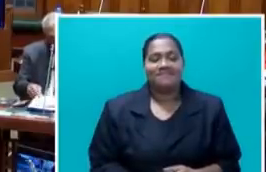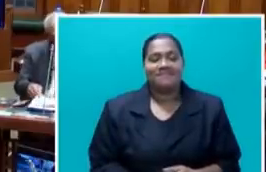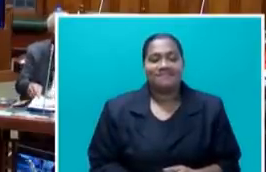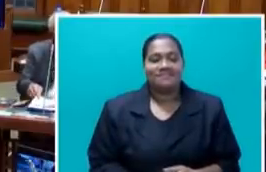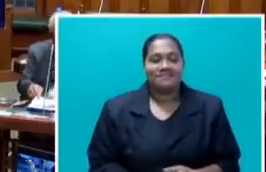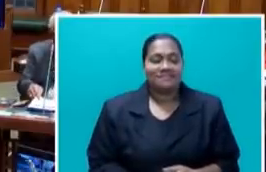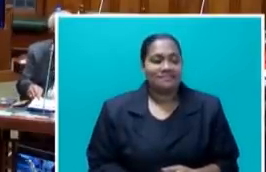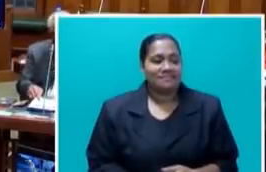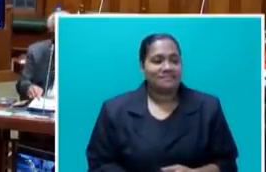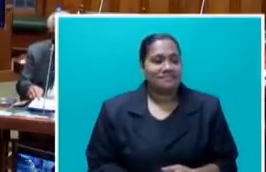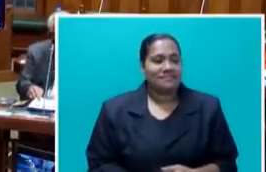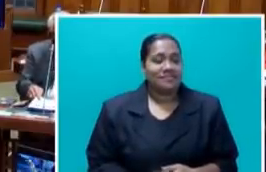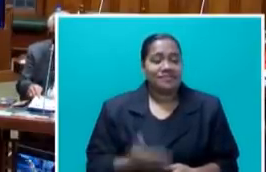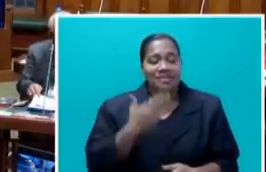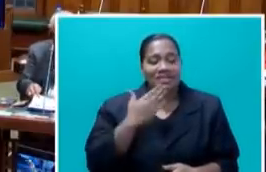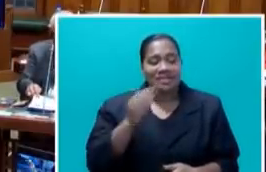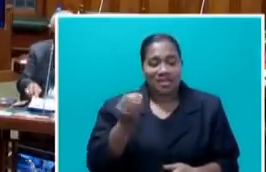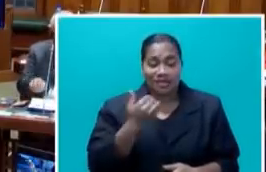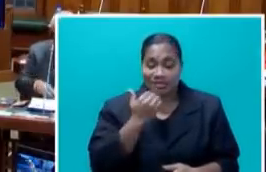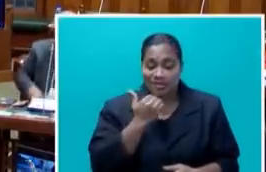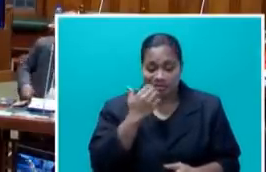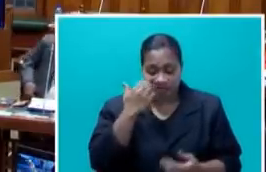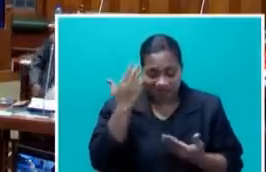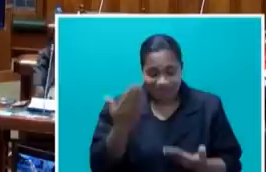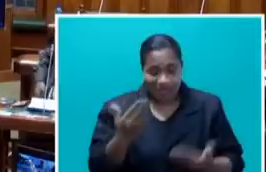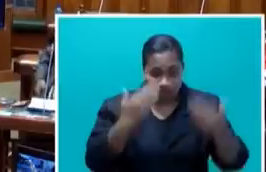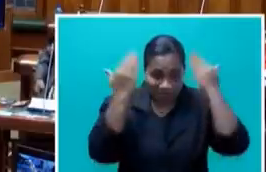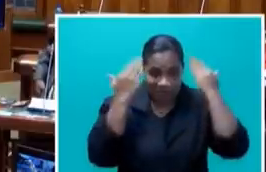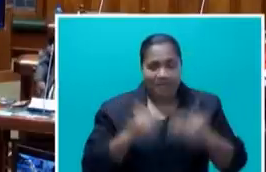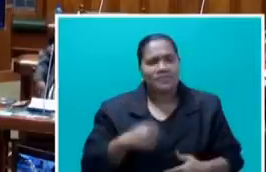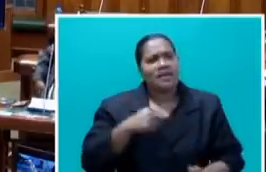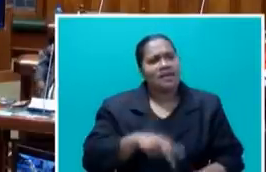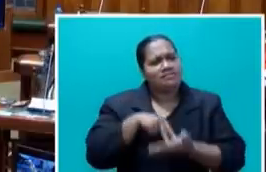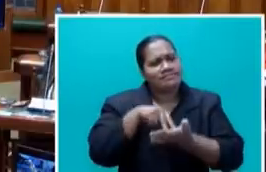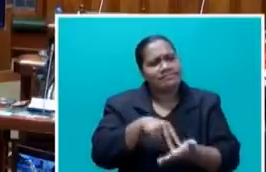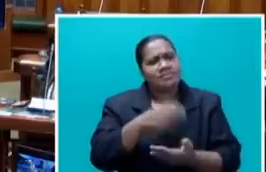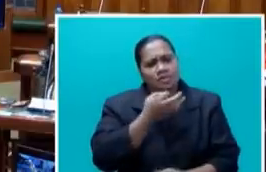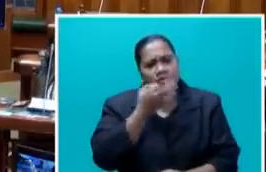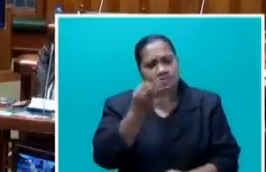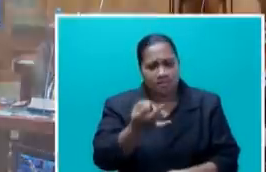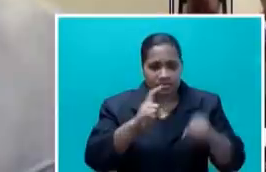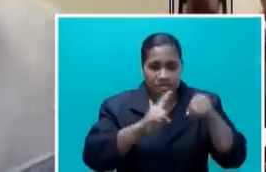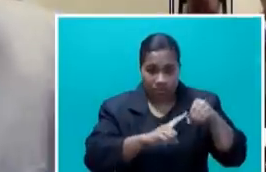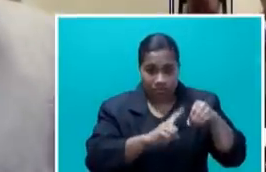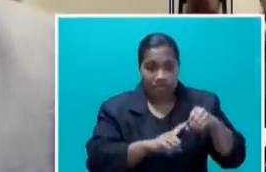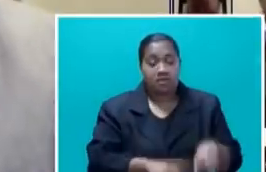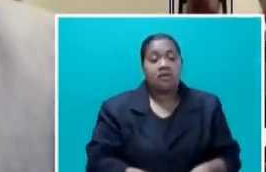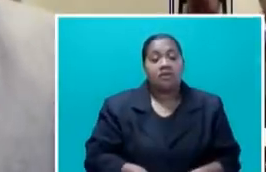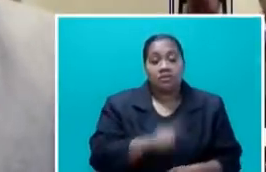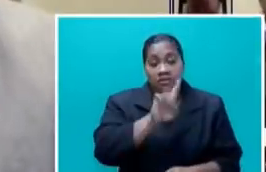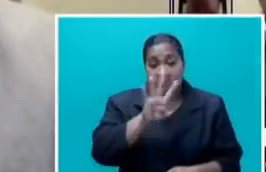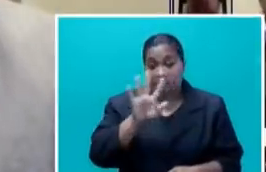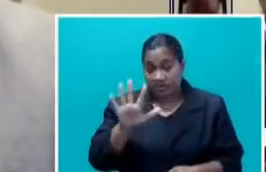Thank you so much, Honourable Speaker. I rise to ask question